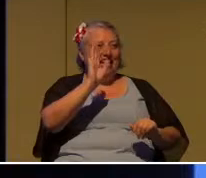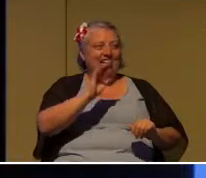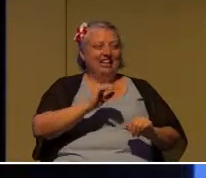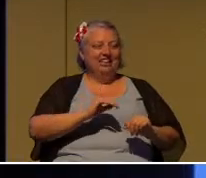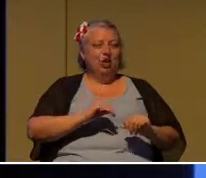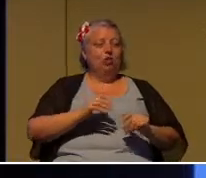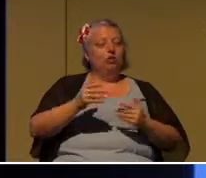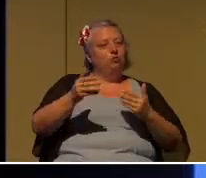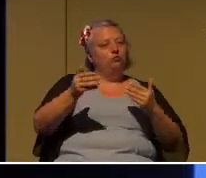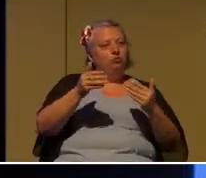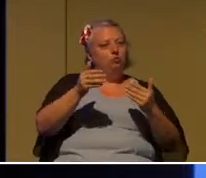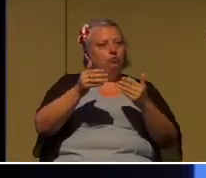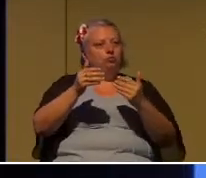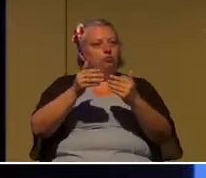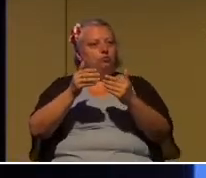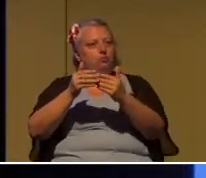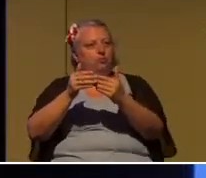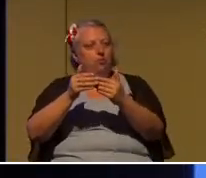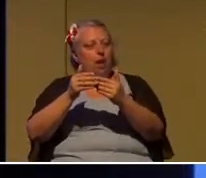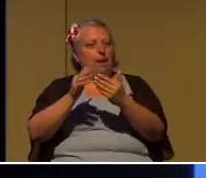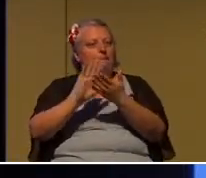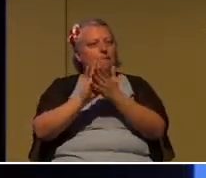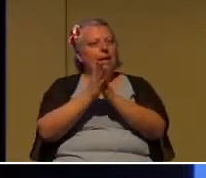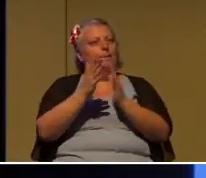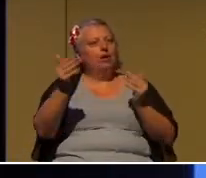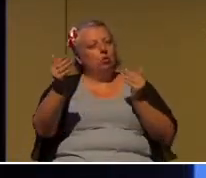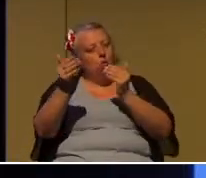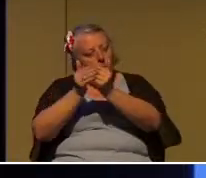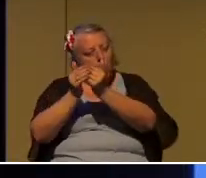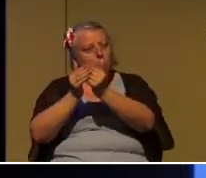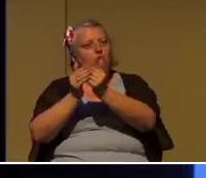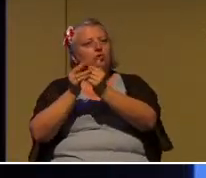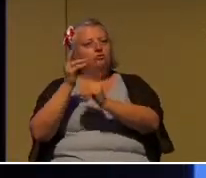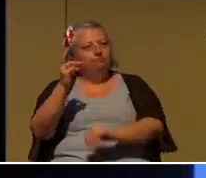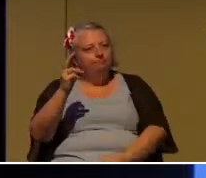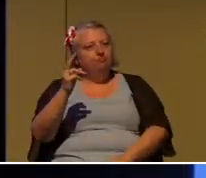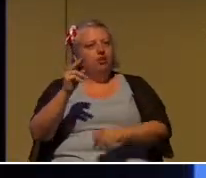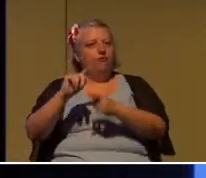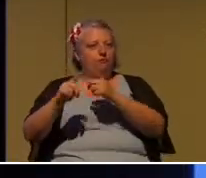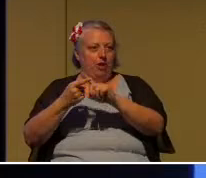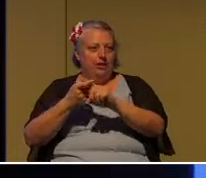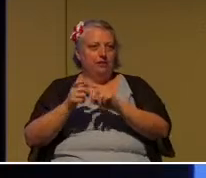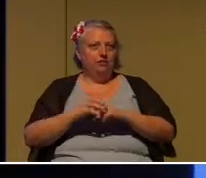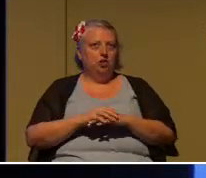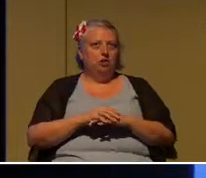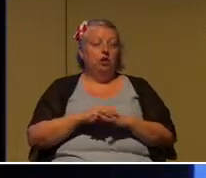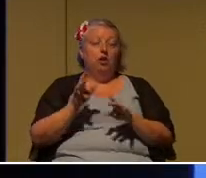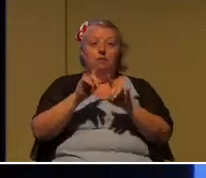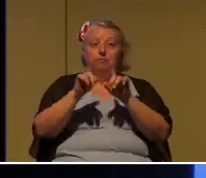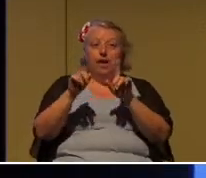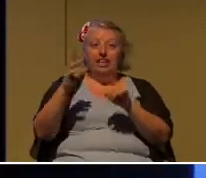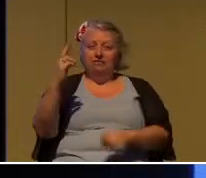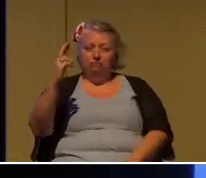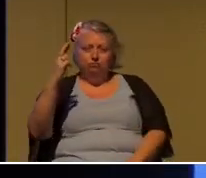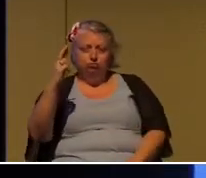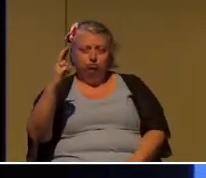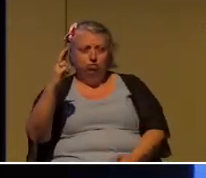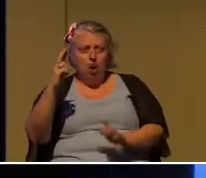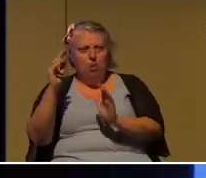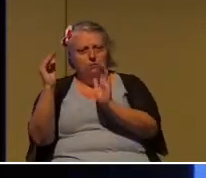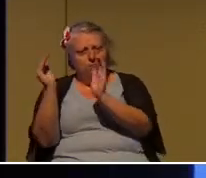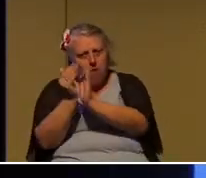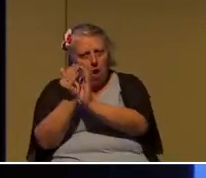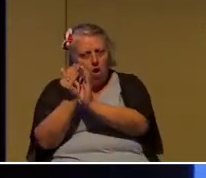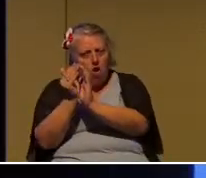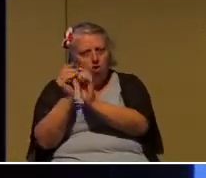in your life diminishes. You can only be intimate with a much smaller group of people than you can be with